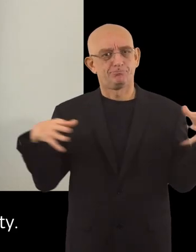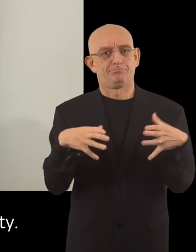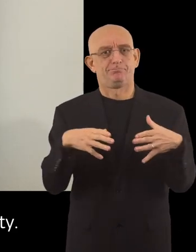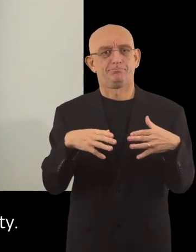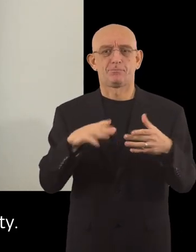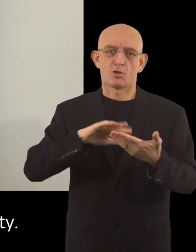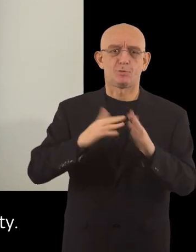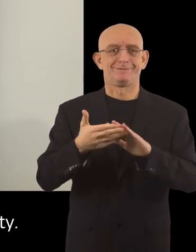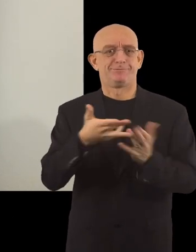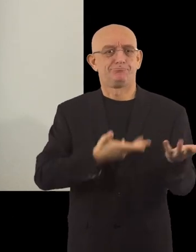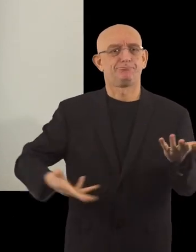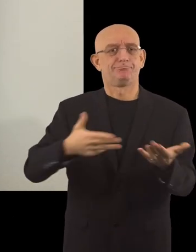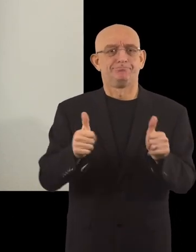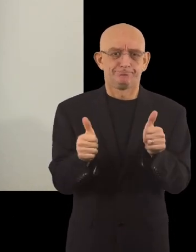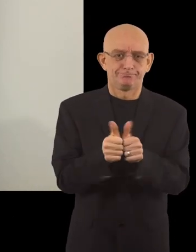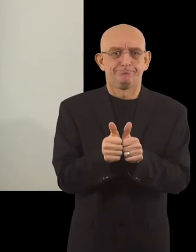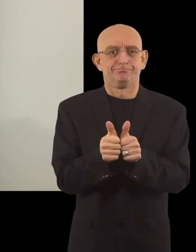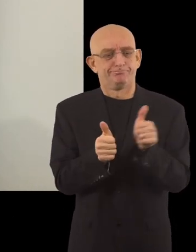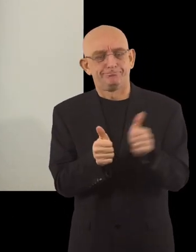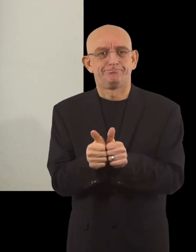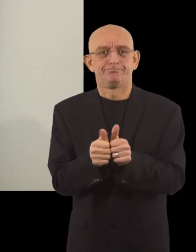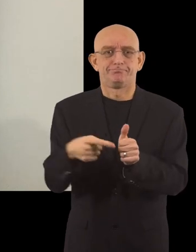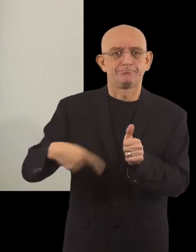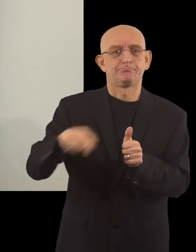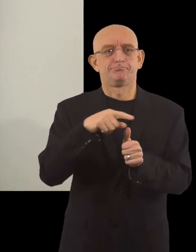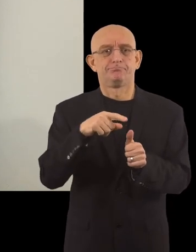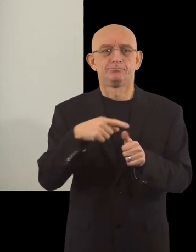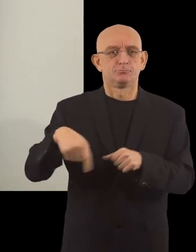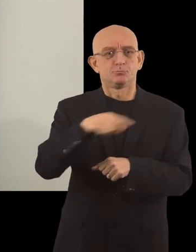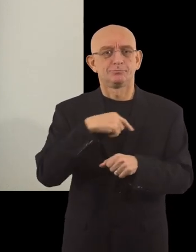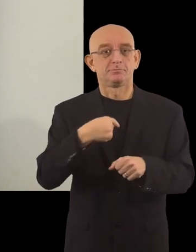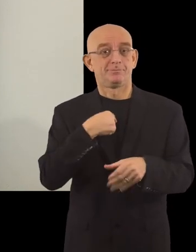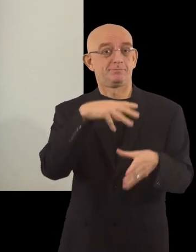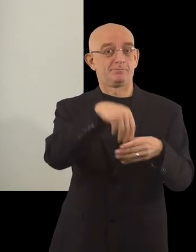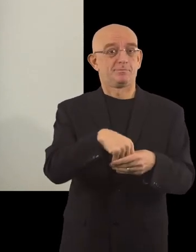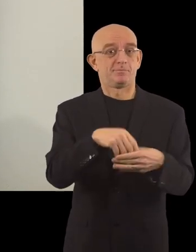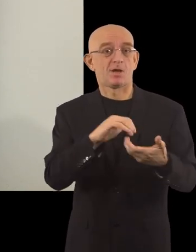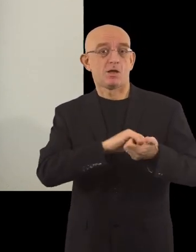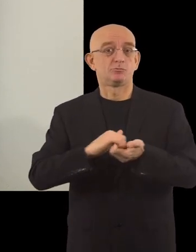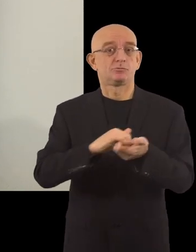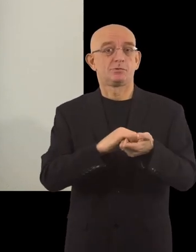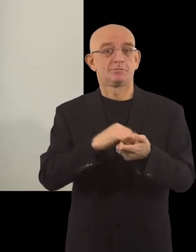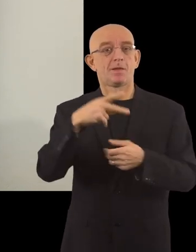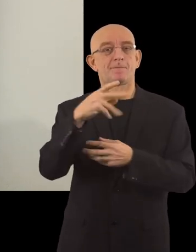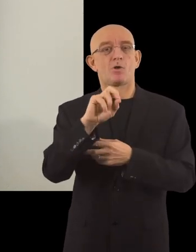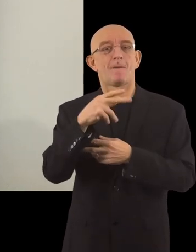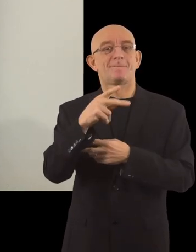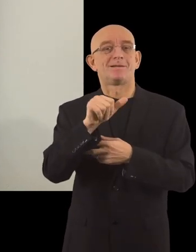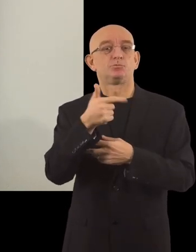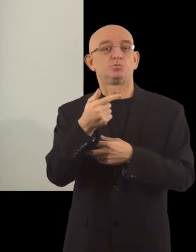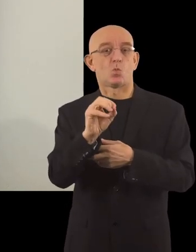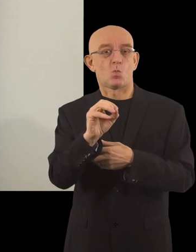as a community. Side by side, other organizations. I'm a member of the board of an association